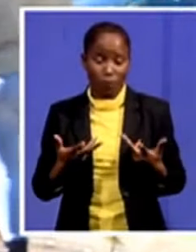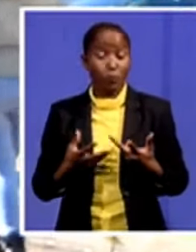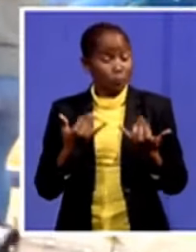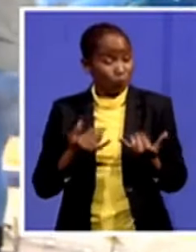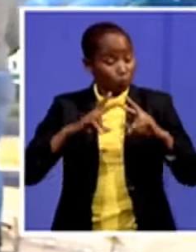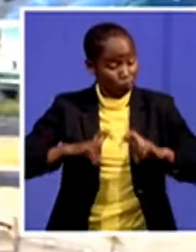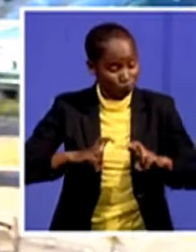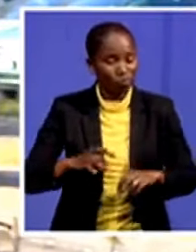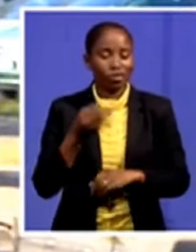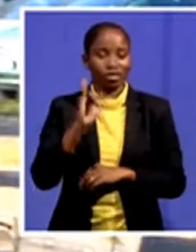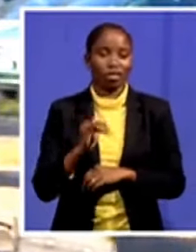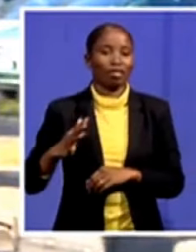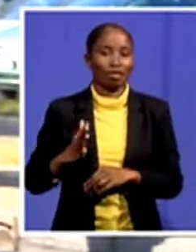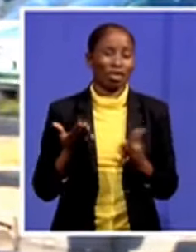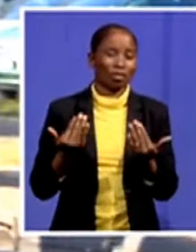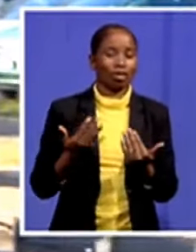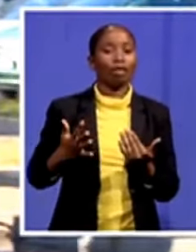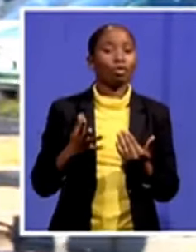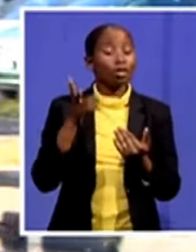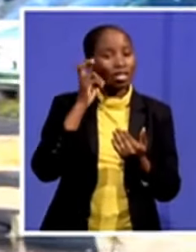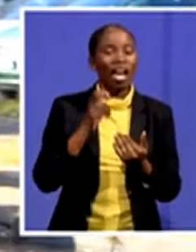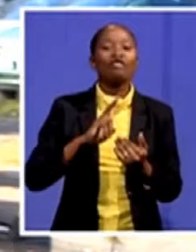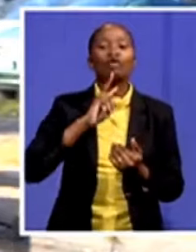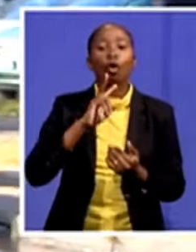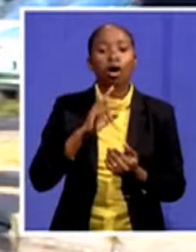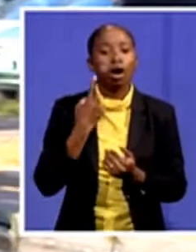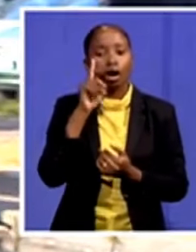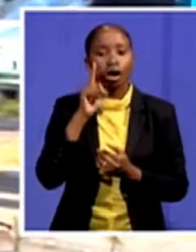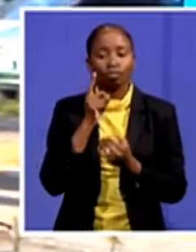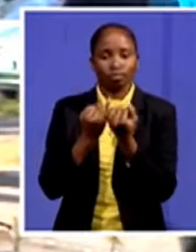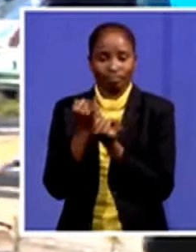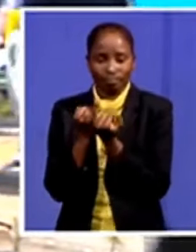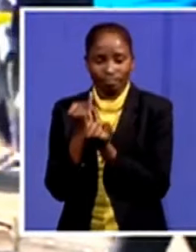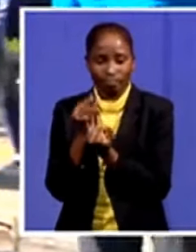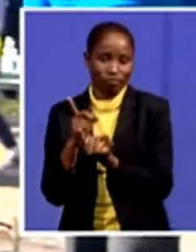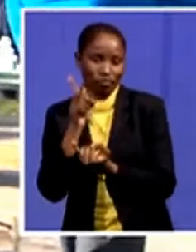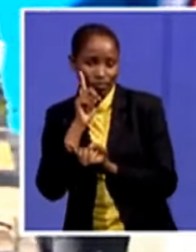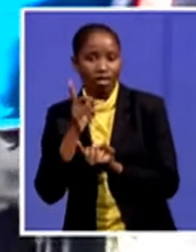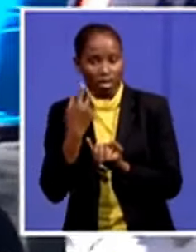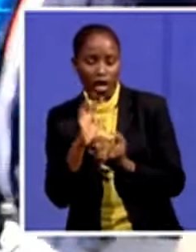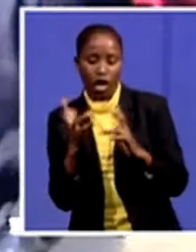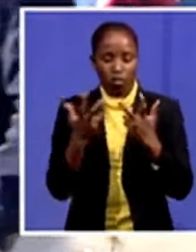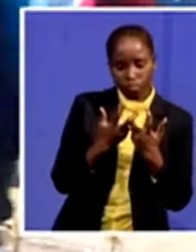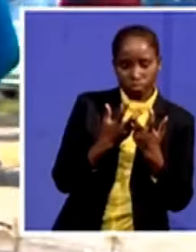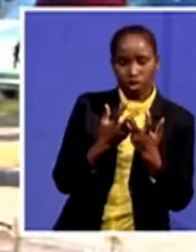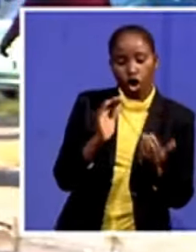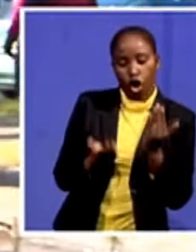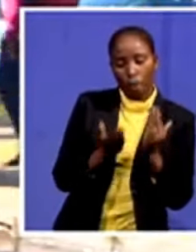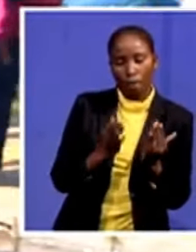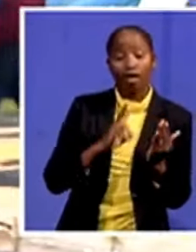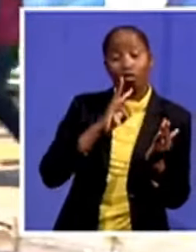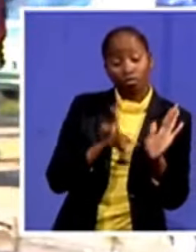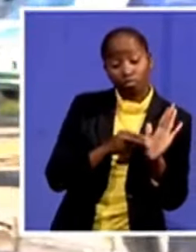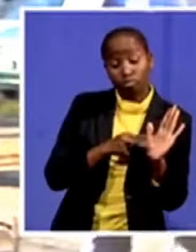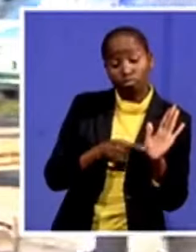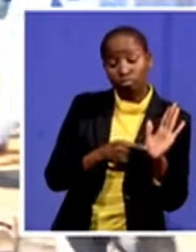voice samples from him to compare to that voice note desray we also understand the postponement this morning is due to one